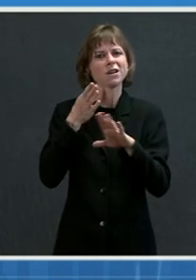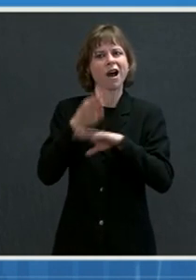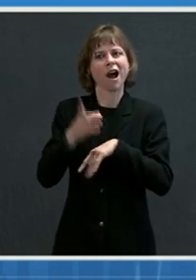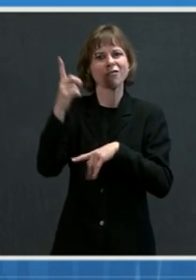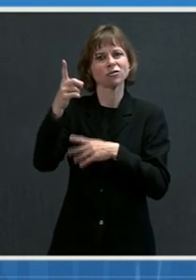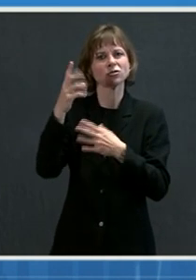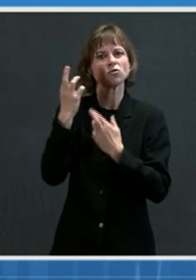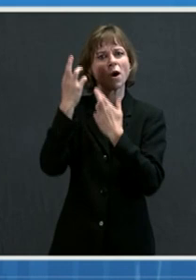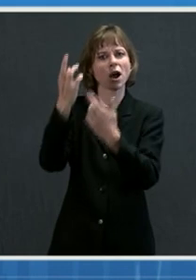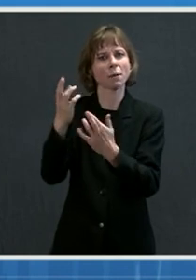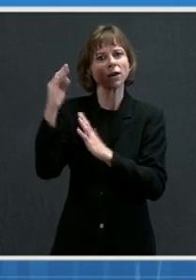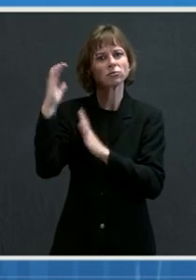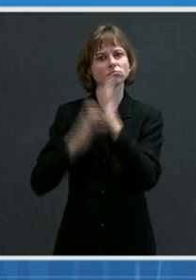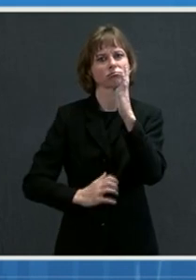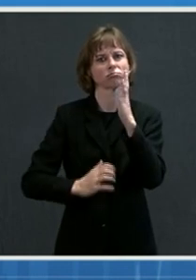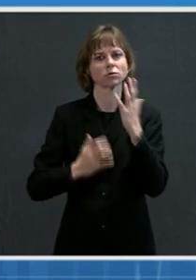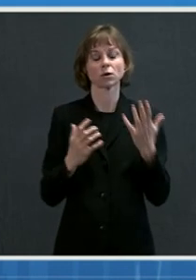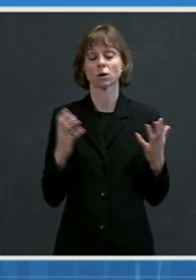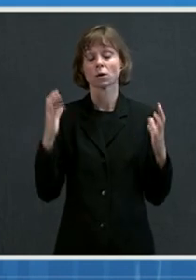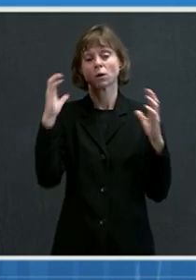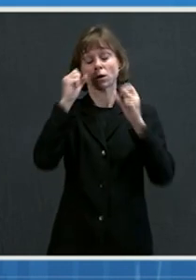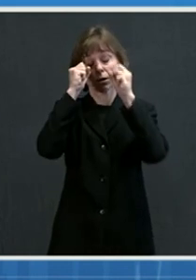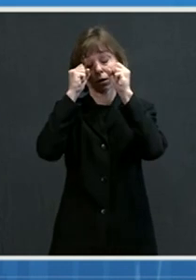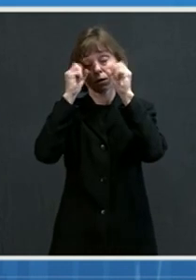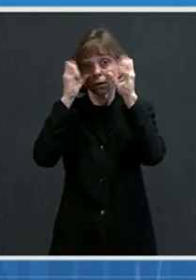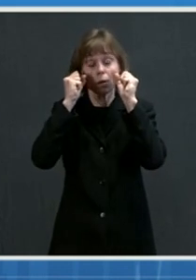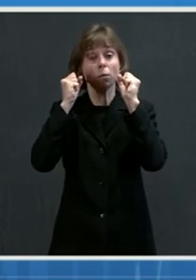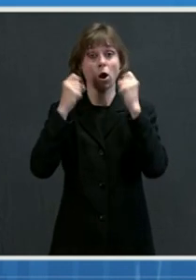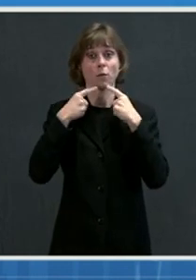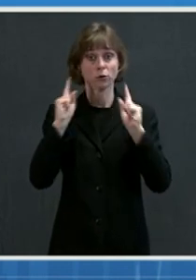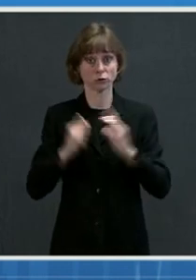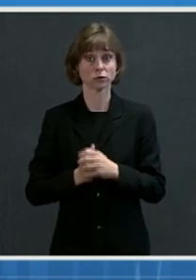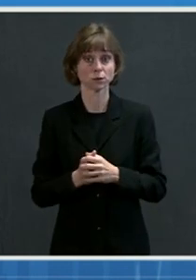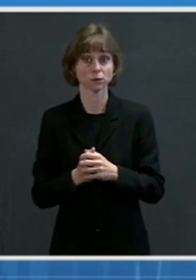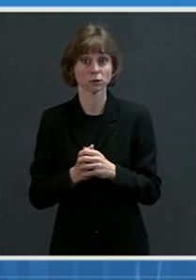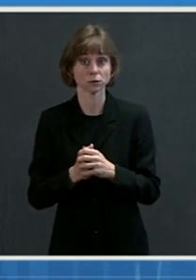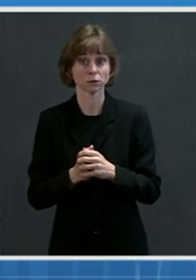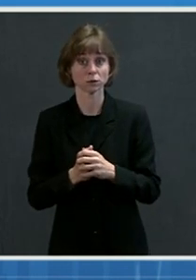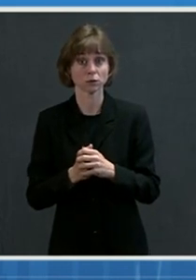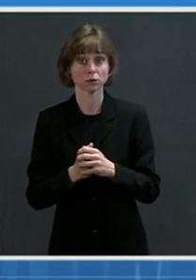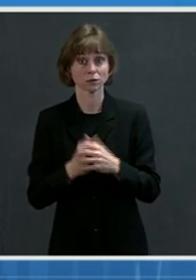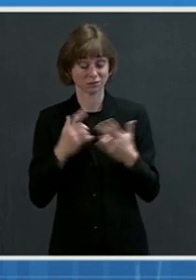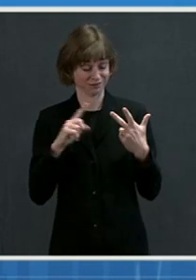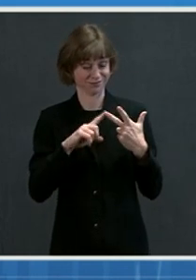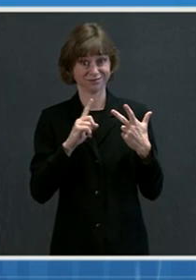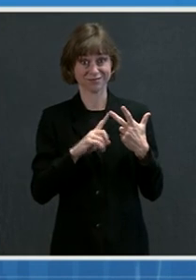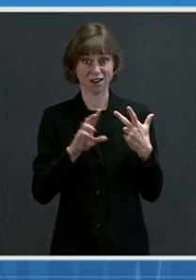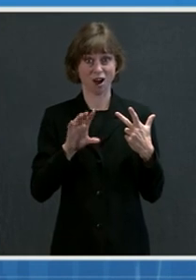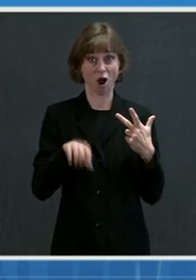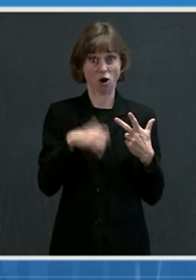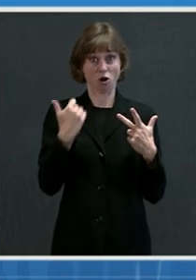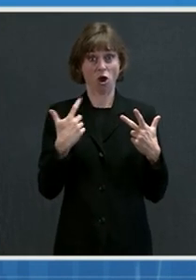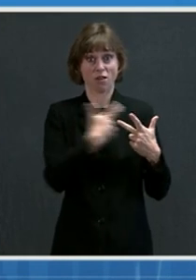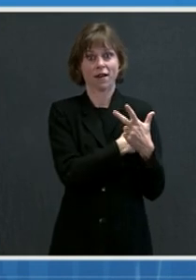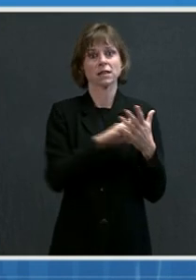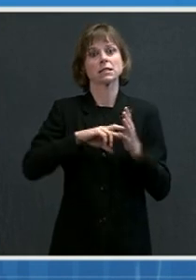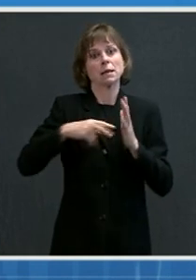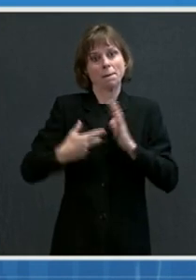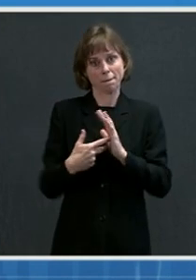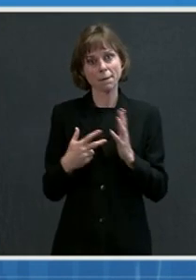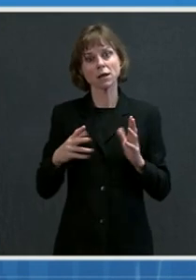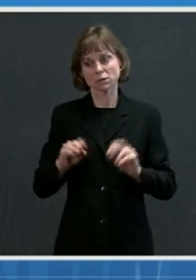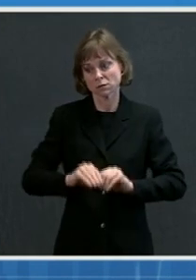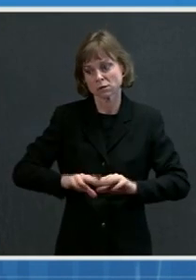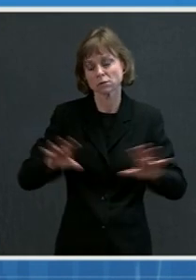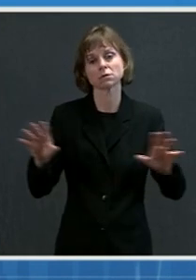commented. This is a remarkable achievement. With the additional vaccine, more vaccine doses are making their ways into